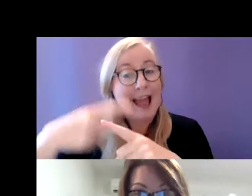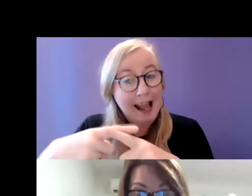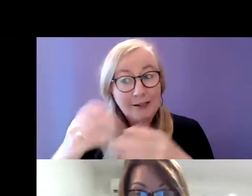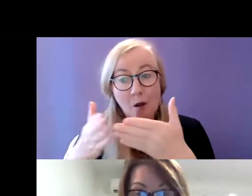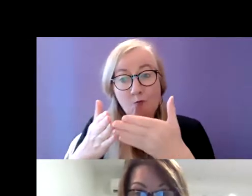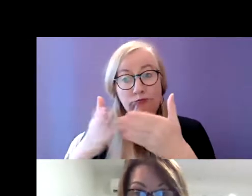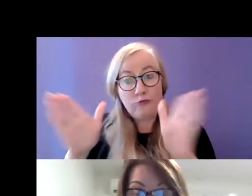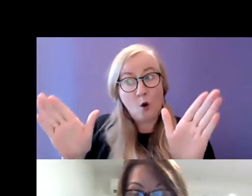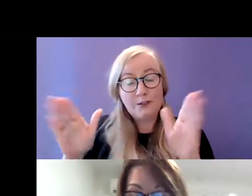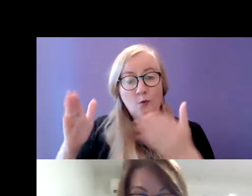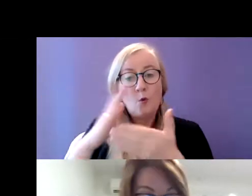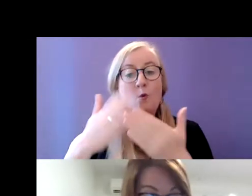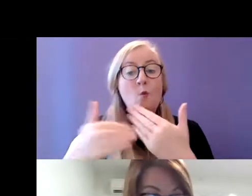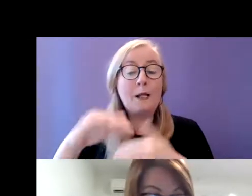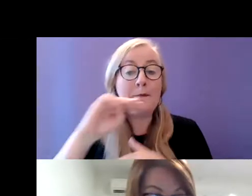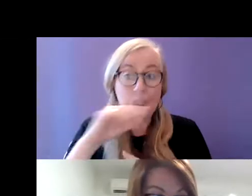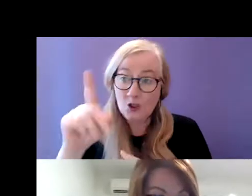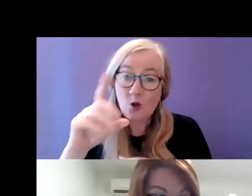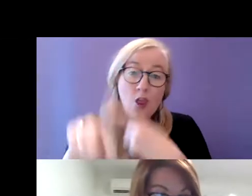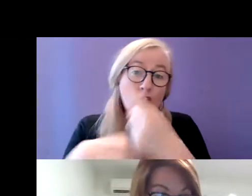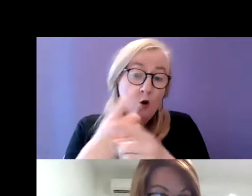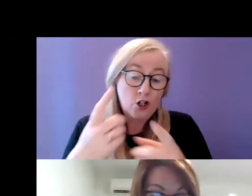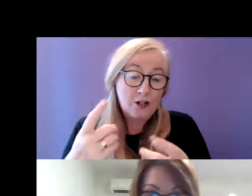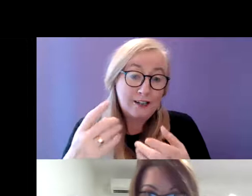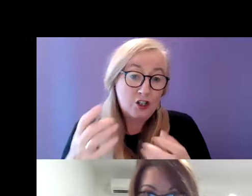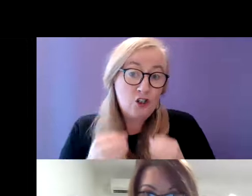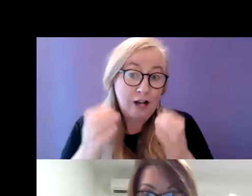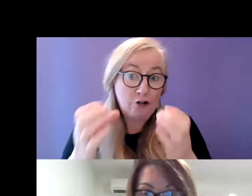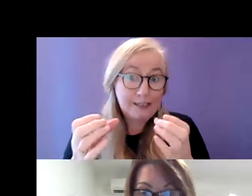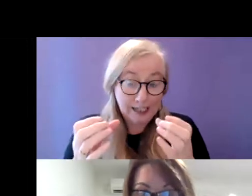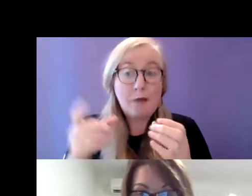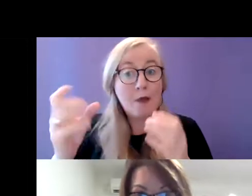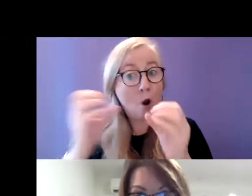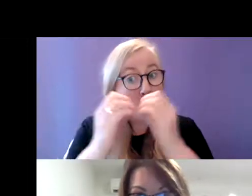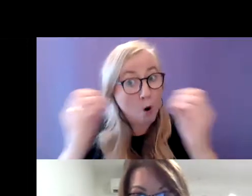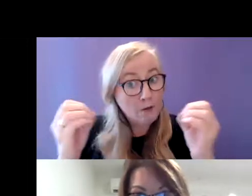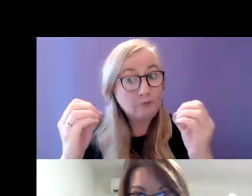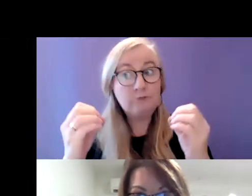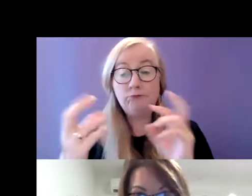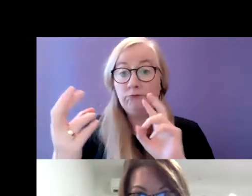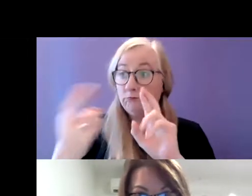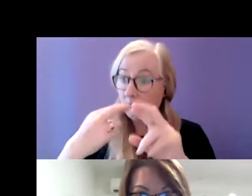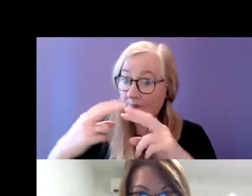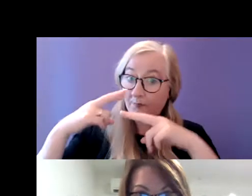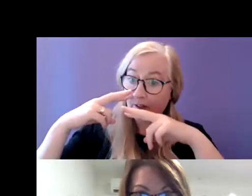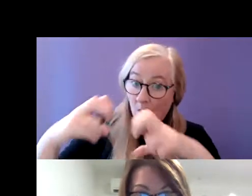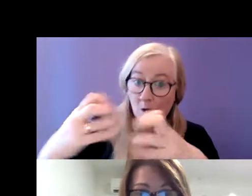definition. And the Dorses of Charity have been very open and responsive to looking at that with us.